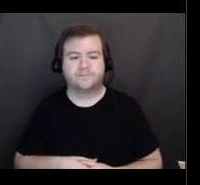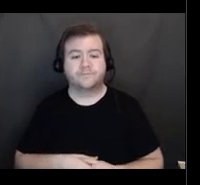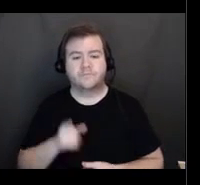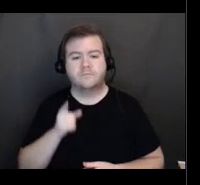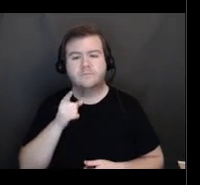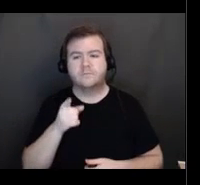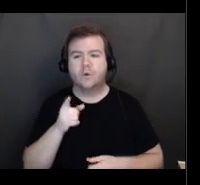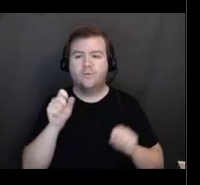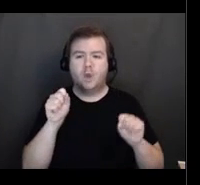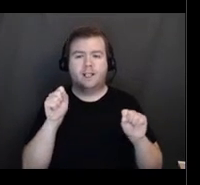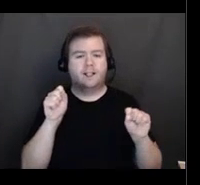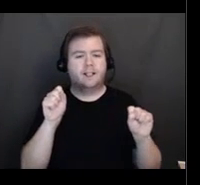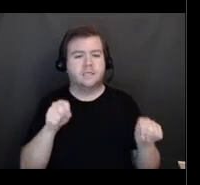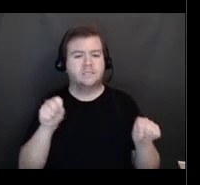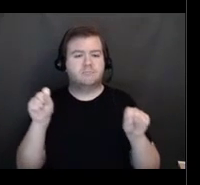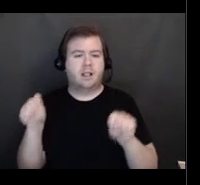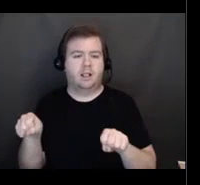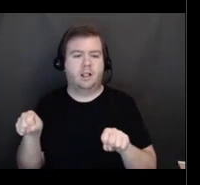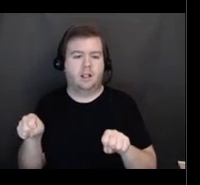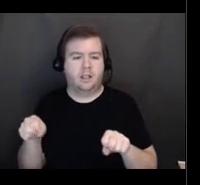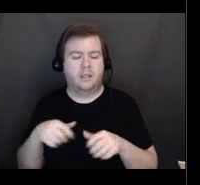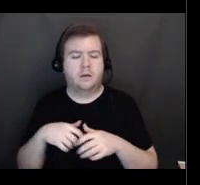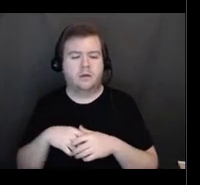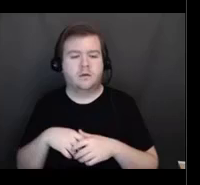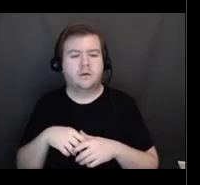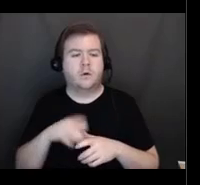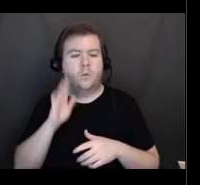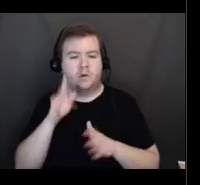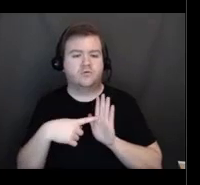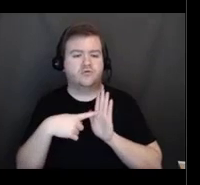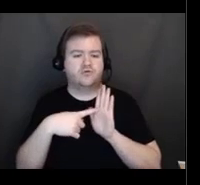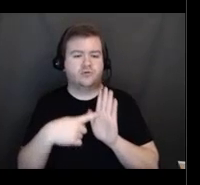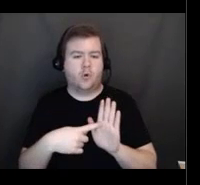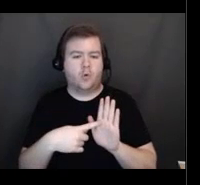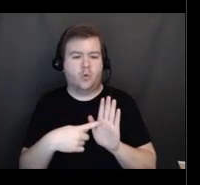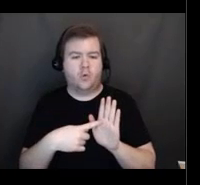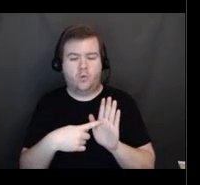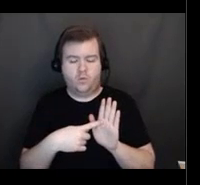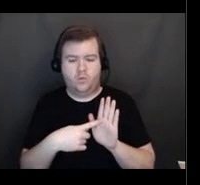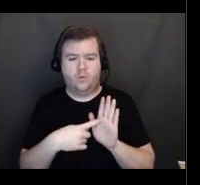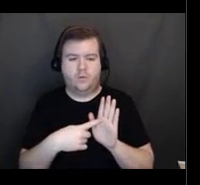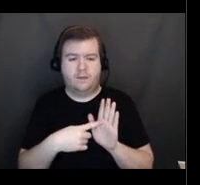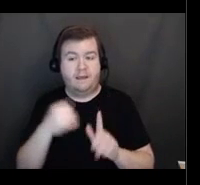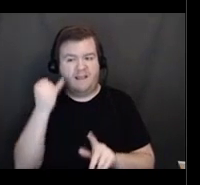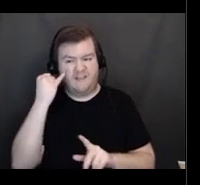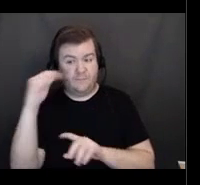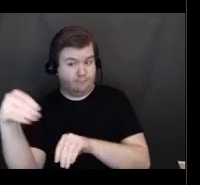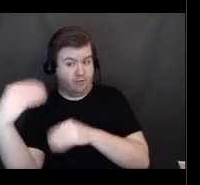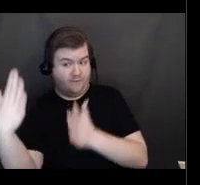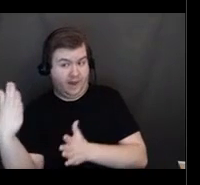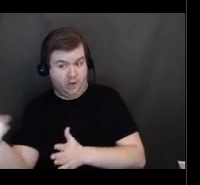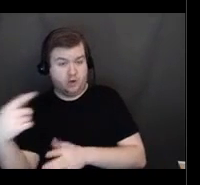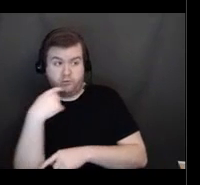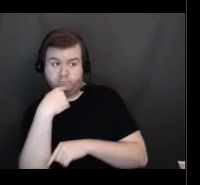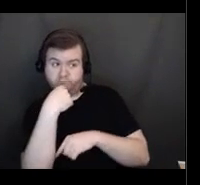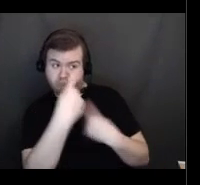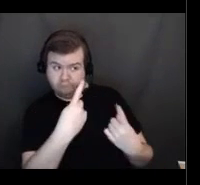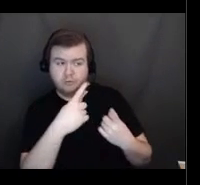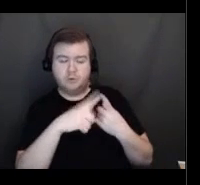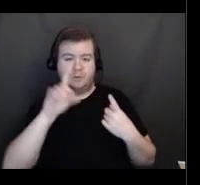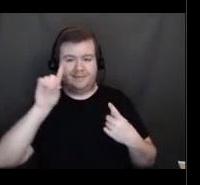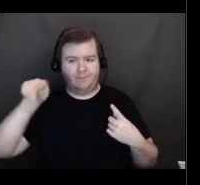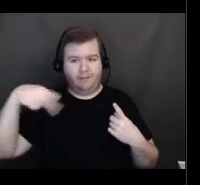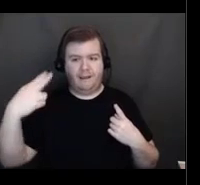This will display if the vaccine provider has reported to Connecticut DPH that they have availability. This